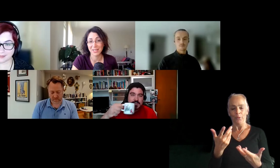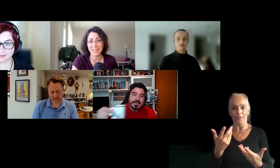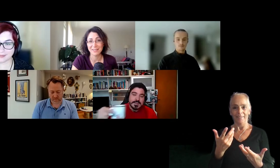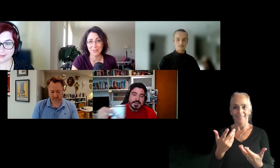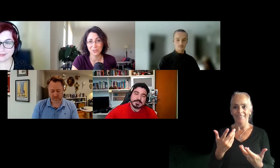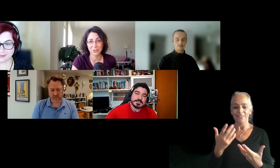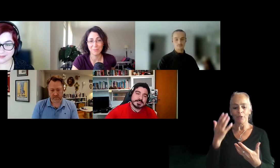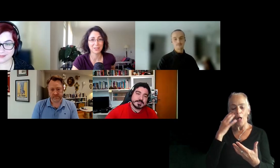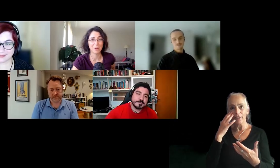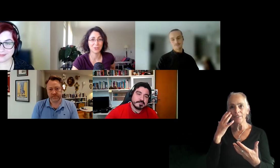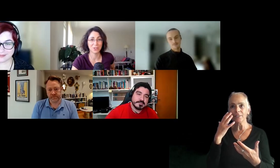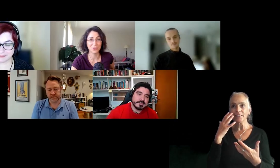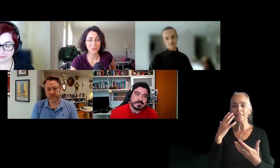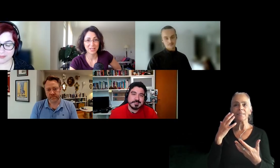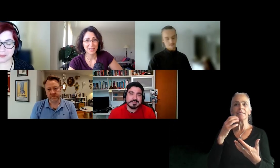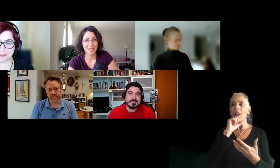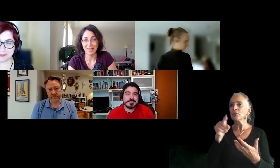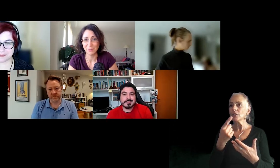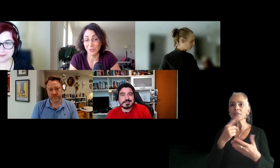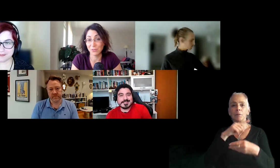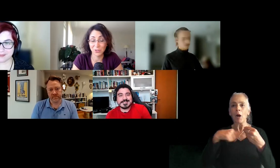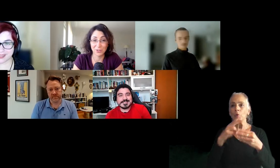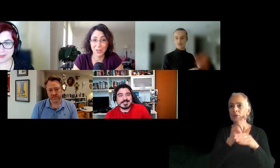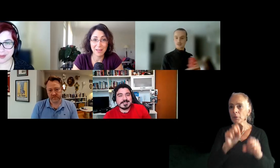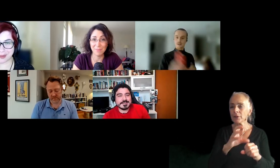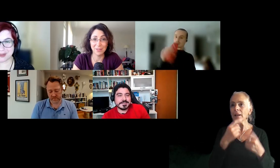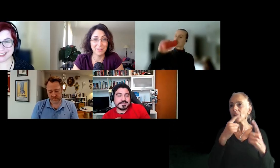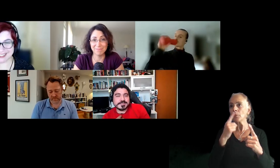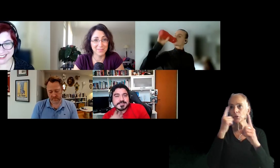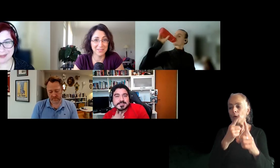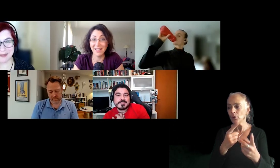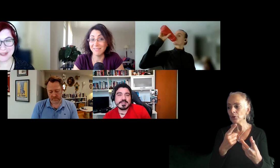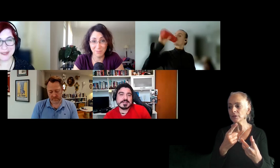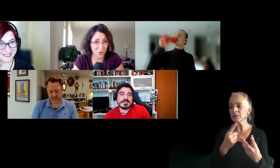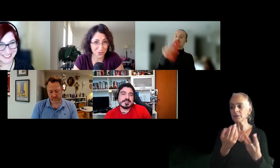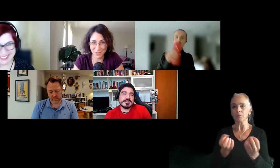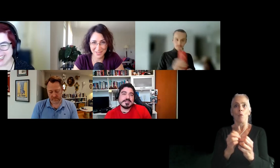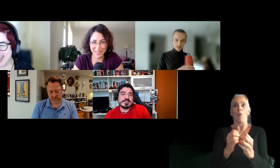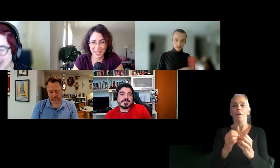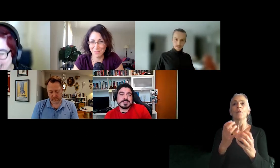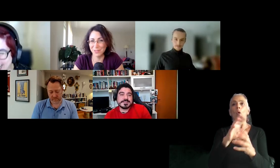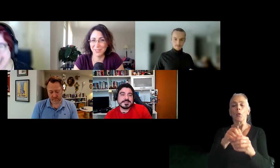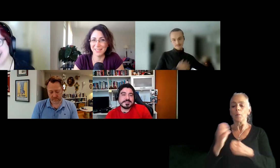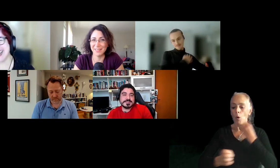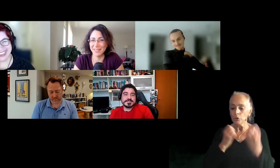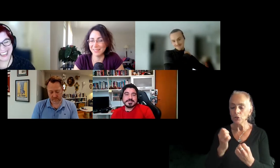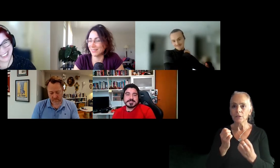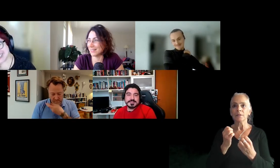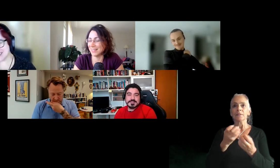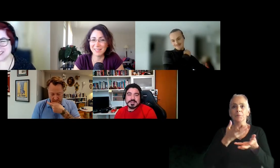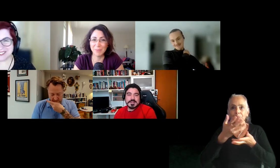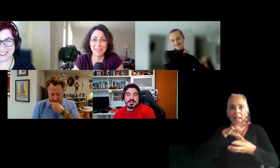usability and it's not just about accomplishing goals. Uh, so you have to adjust to that. Yeah. Emotions, engagement, all these,